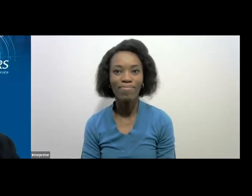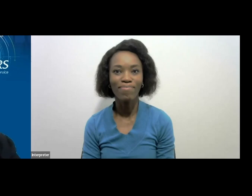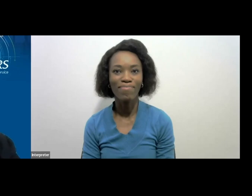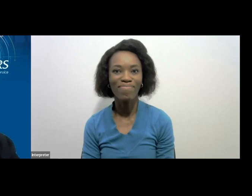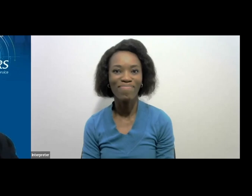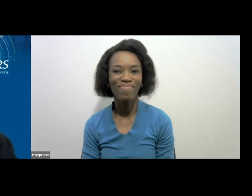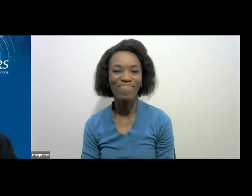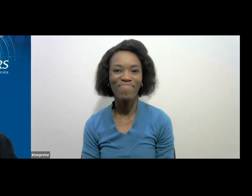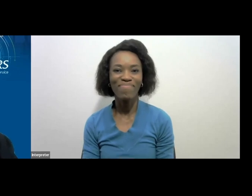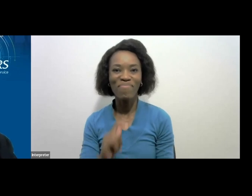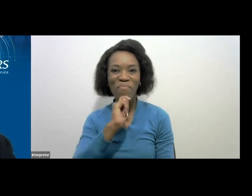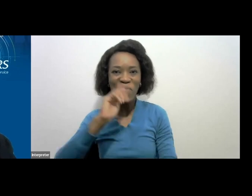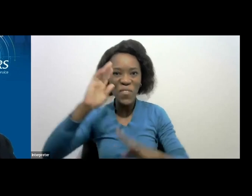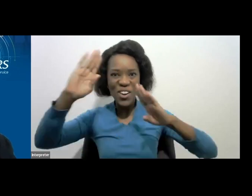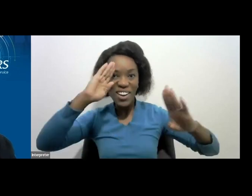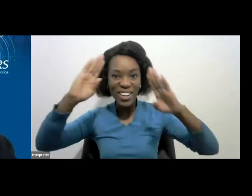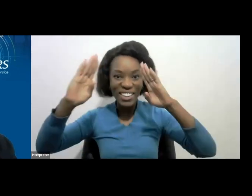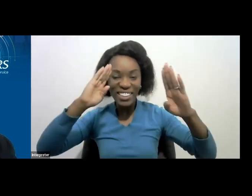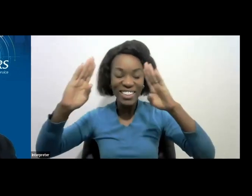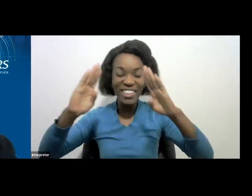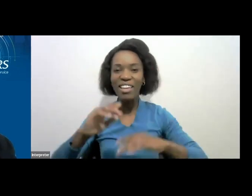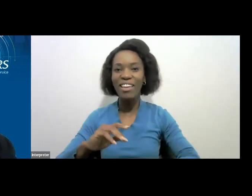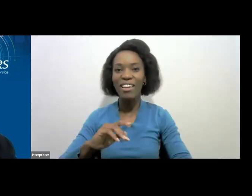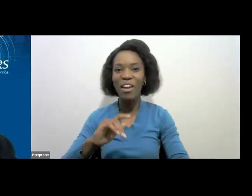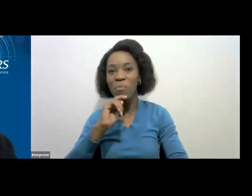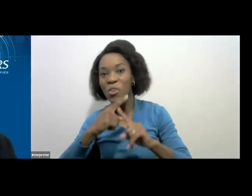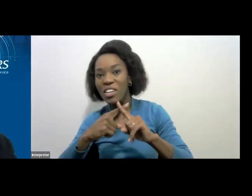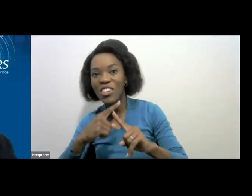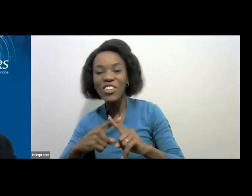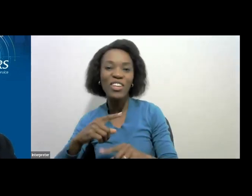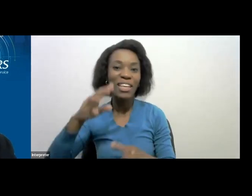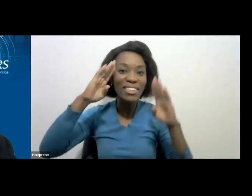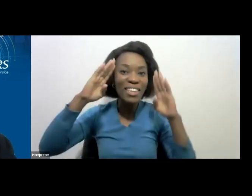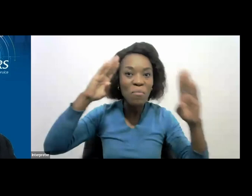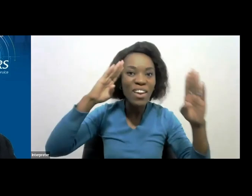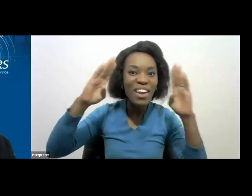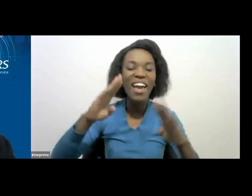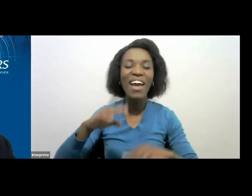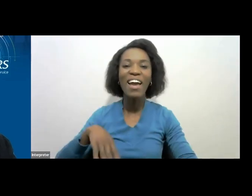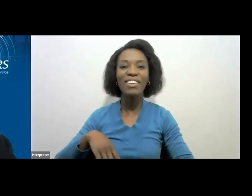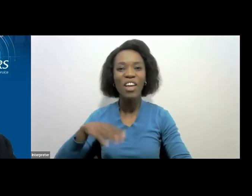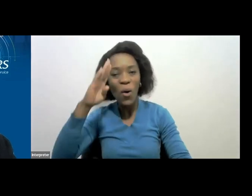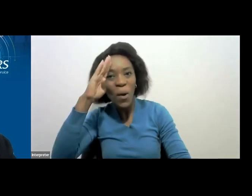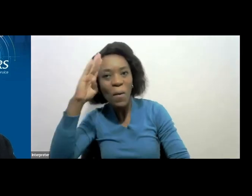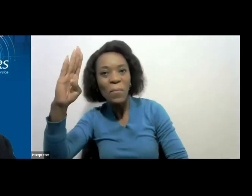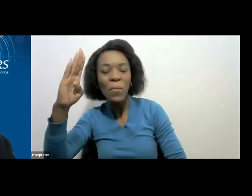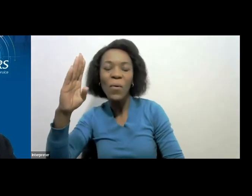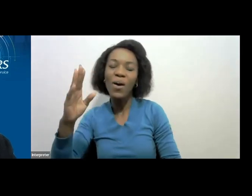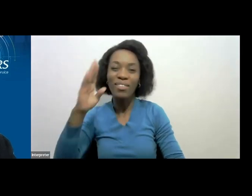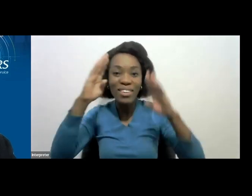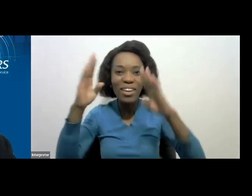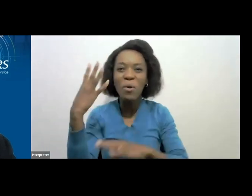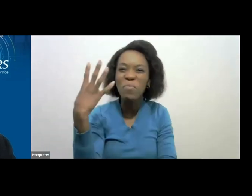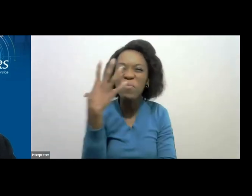Good morning. Moloeni, sanbonani, hui amore. Dumela maafrika amantle. What do we say?